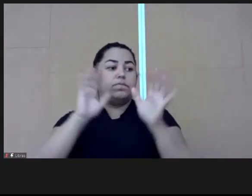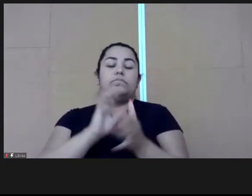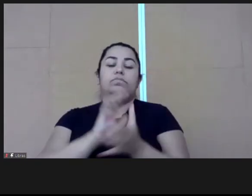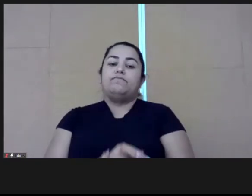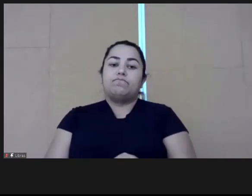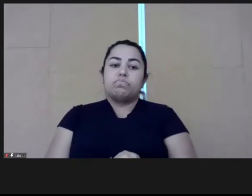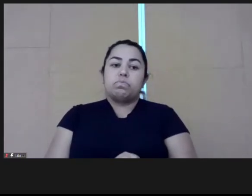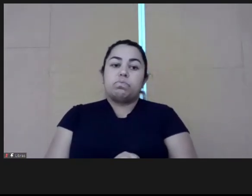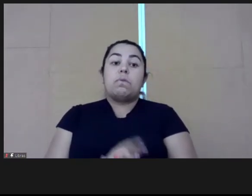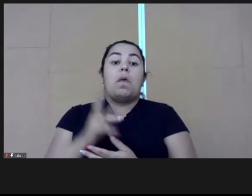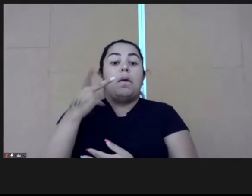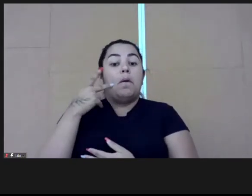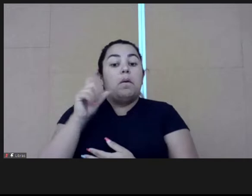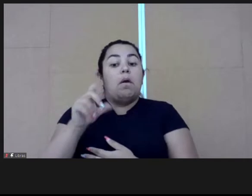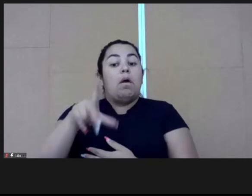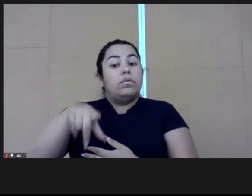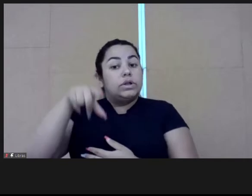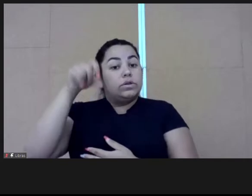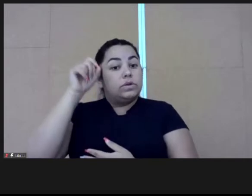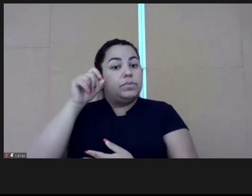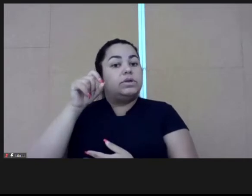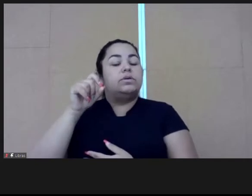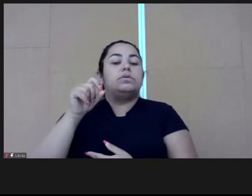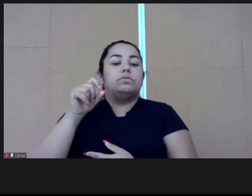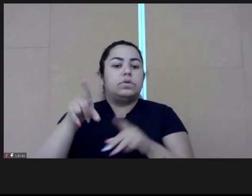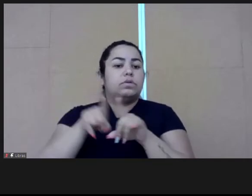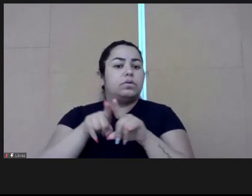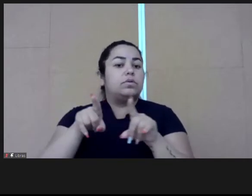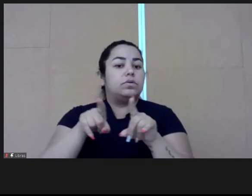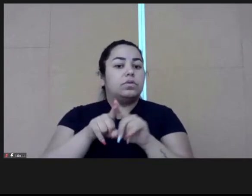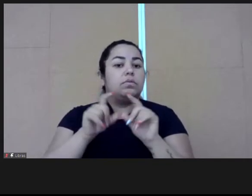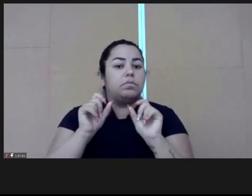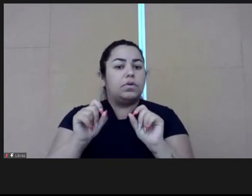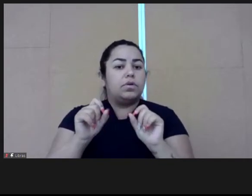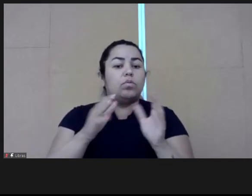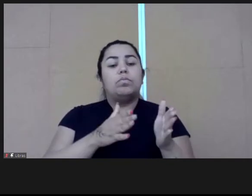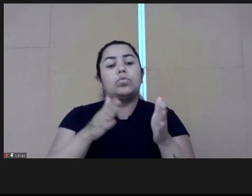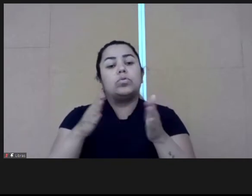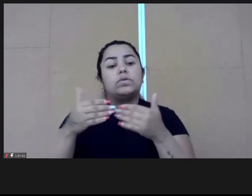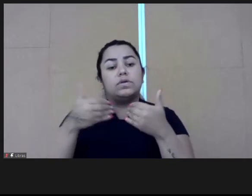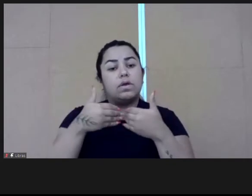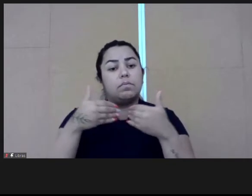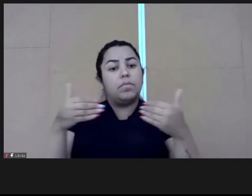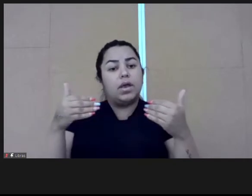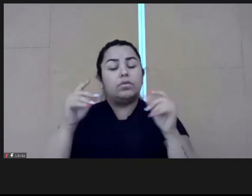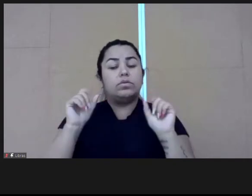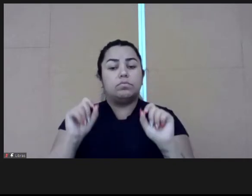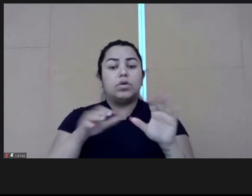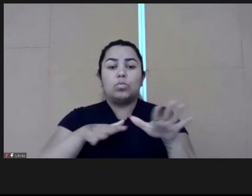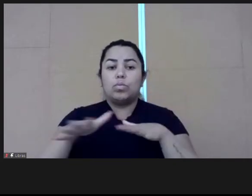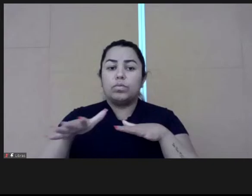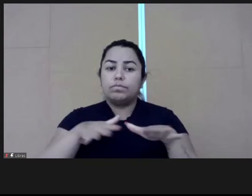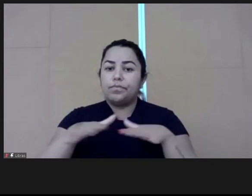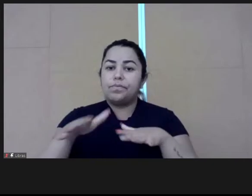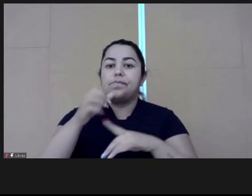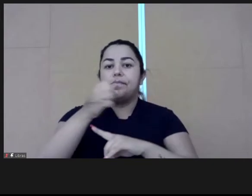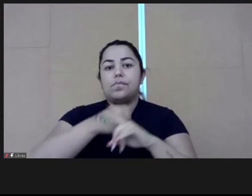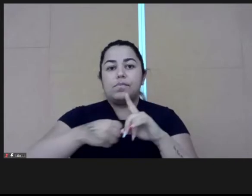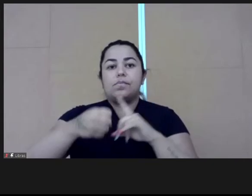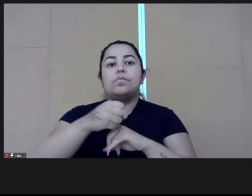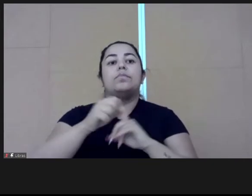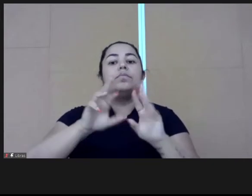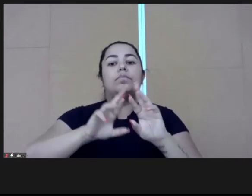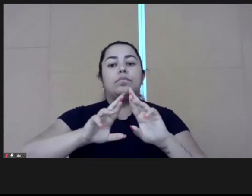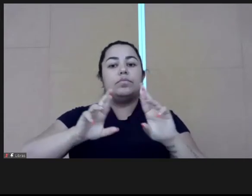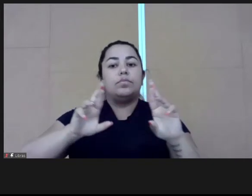Another thing is about transparency on the selection for those roles in open processes that